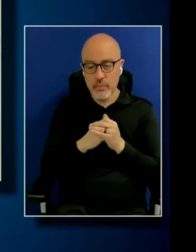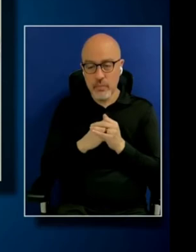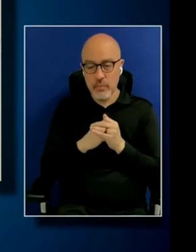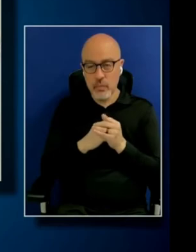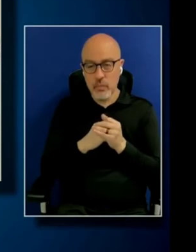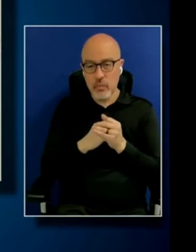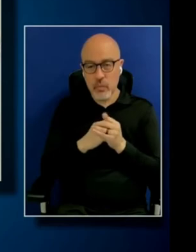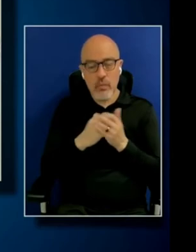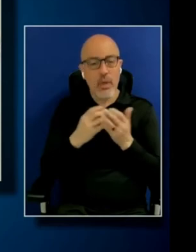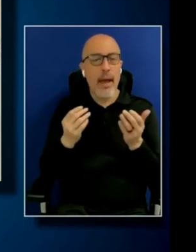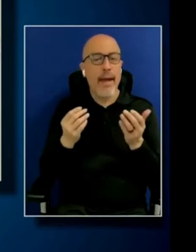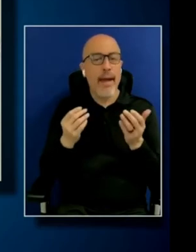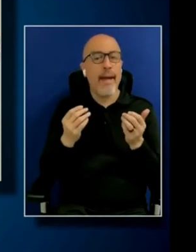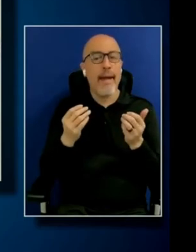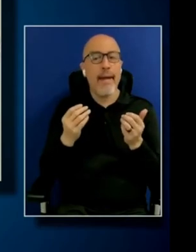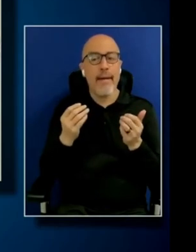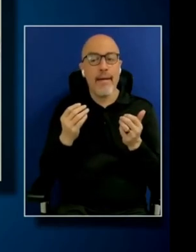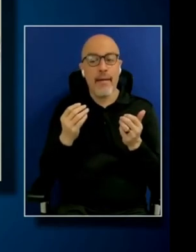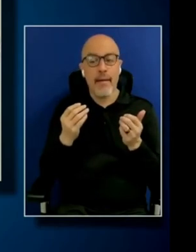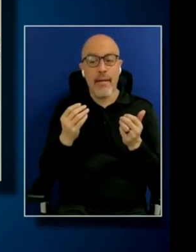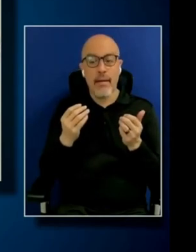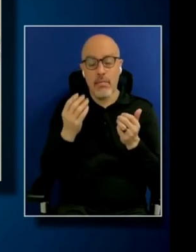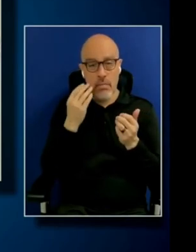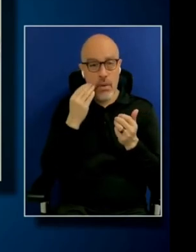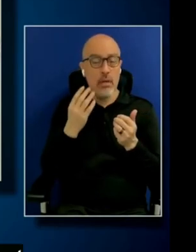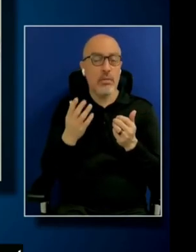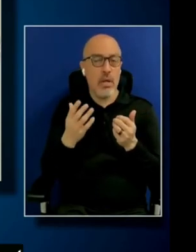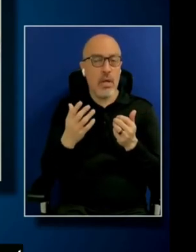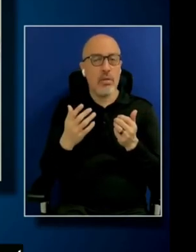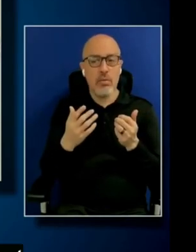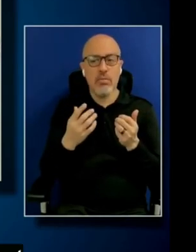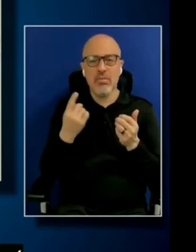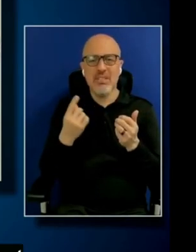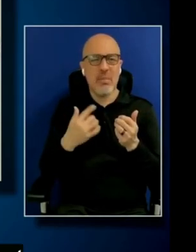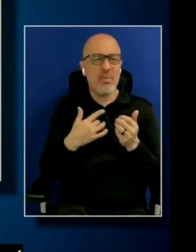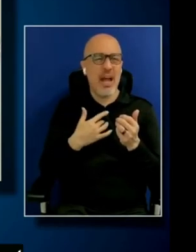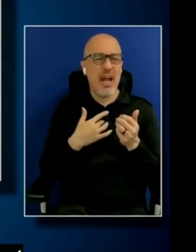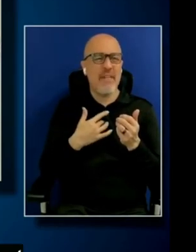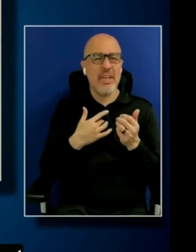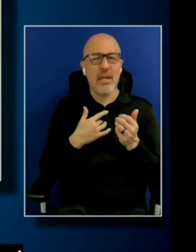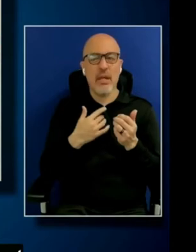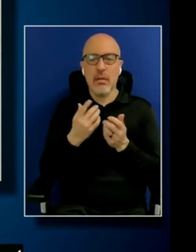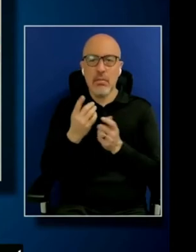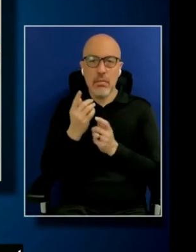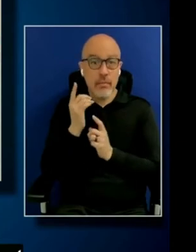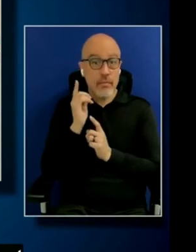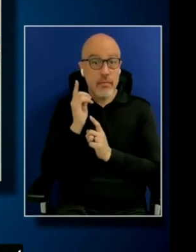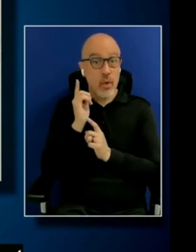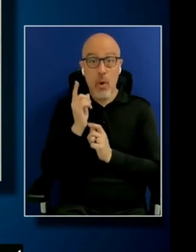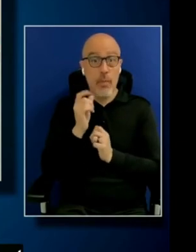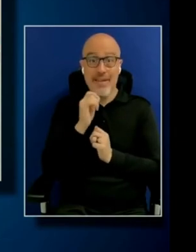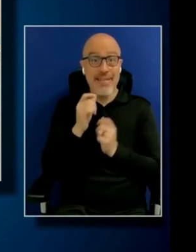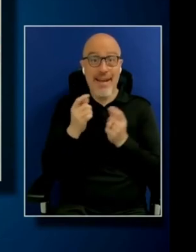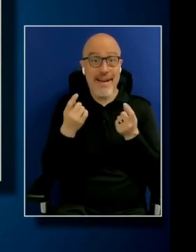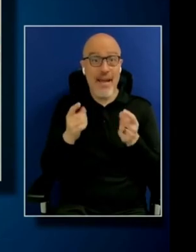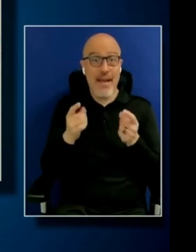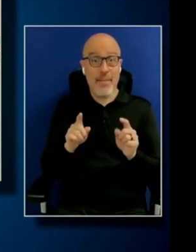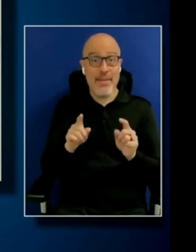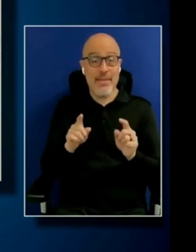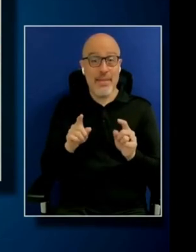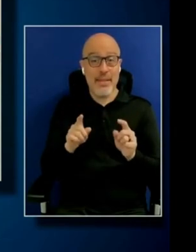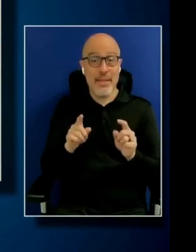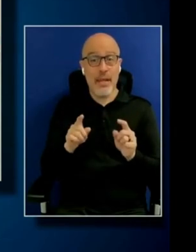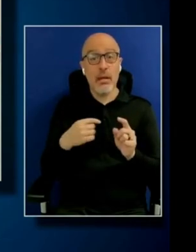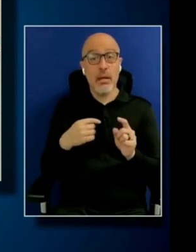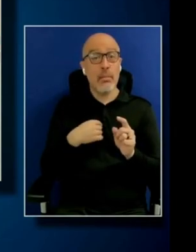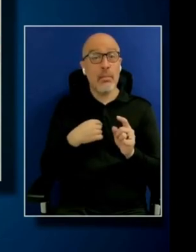can tell you it's something that I feel perhaps had this moment not happened. I, as a